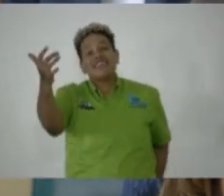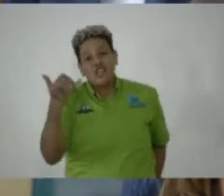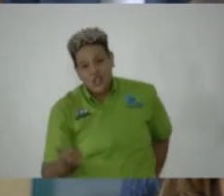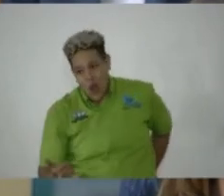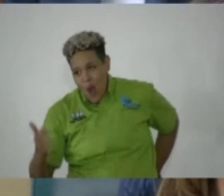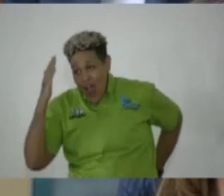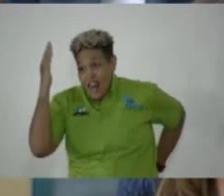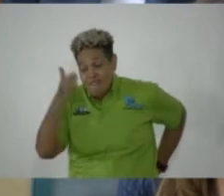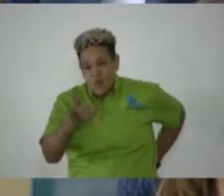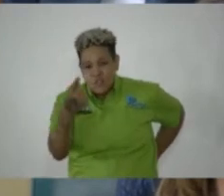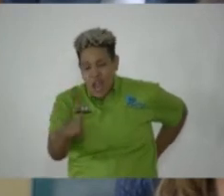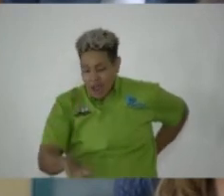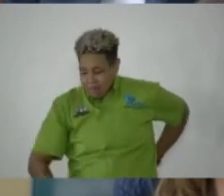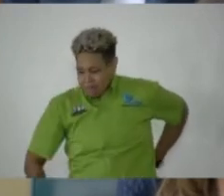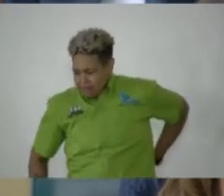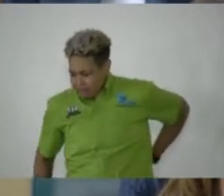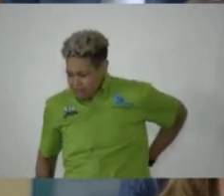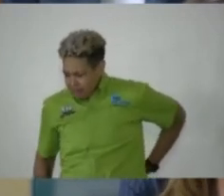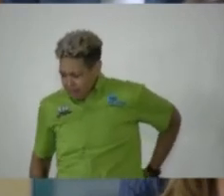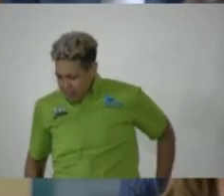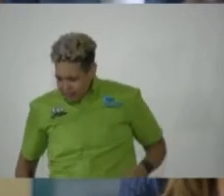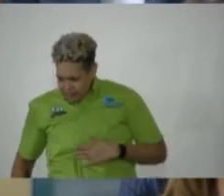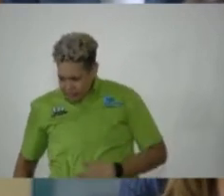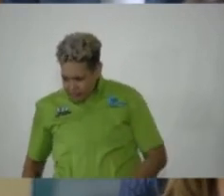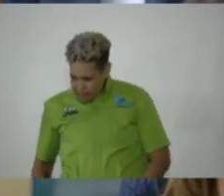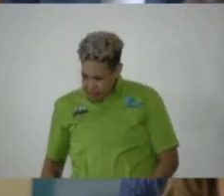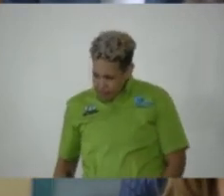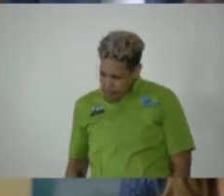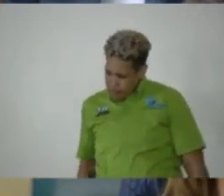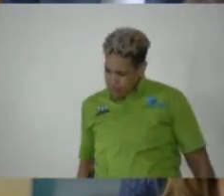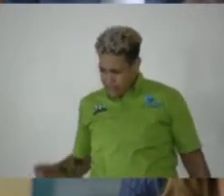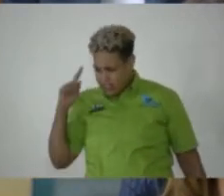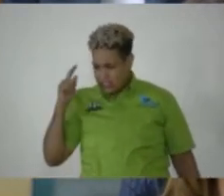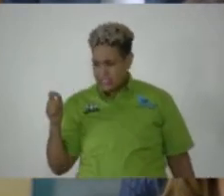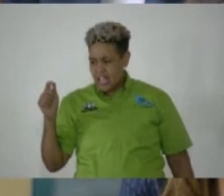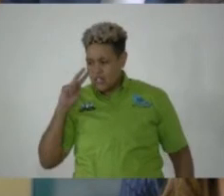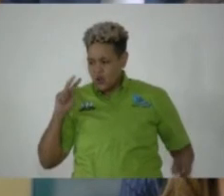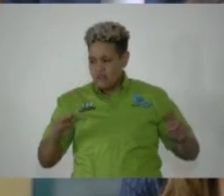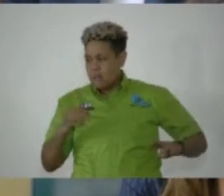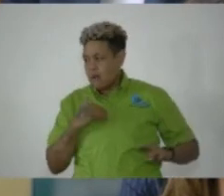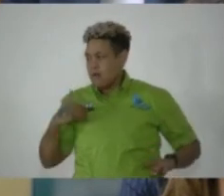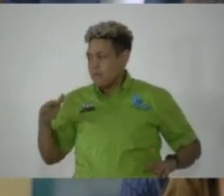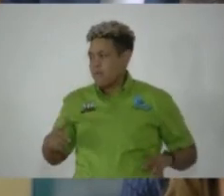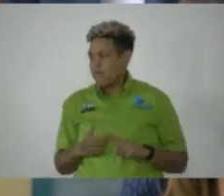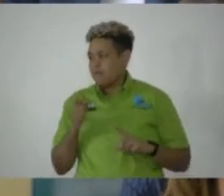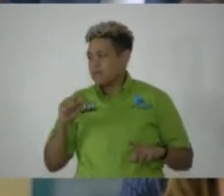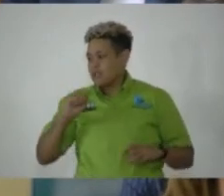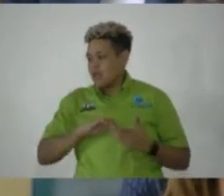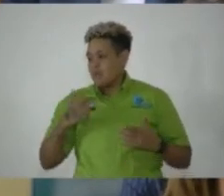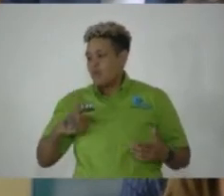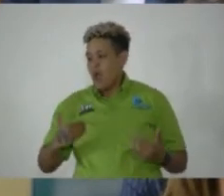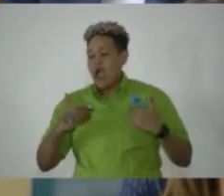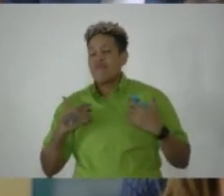and in the future. I think there was a slight oversight by the Member of Parliament from St. Thomas. We do